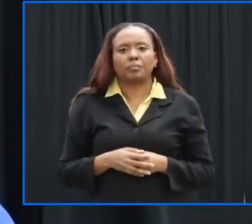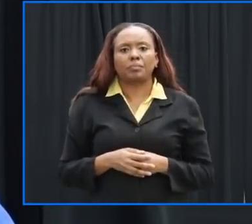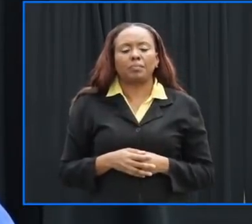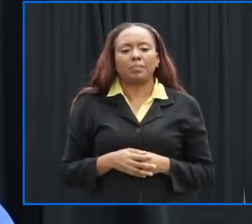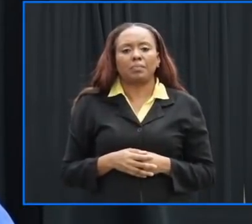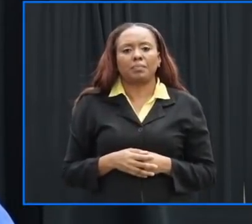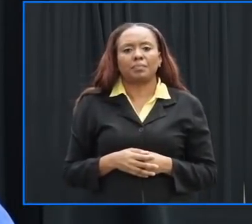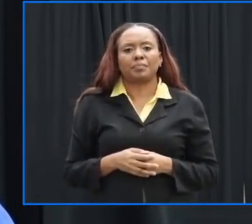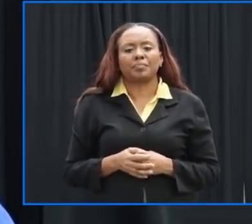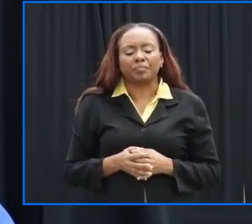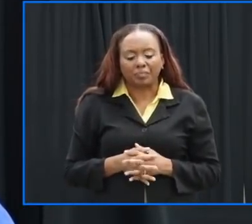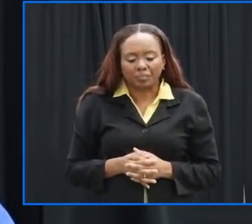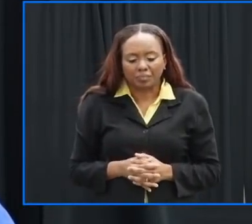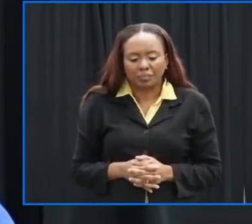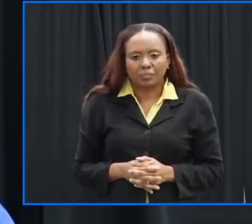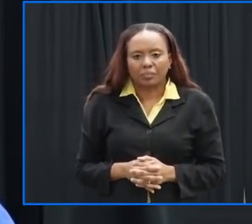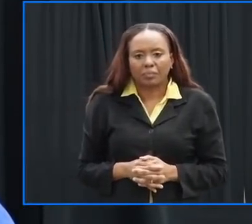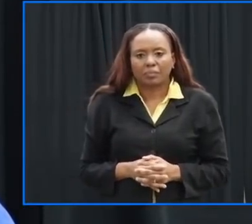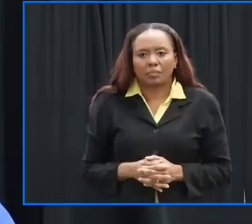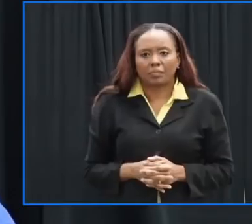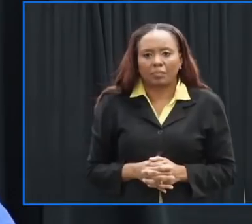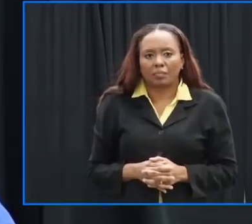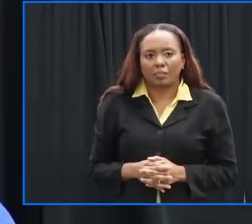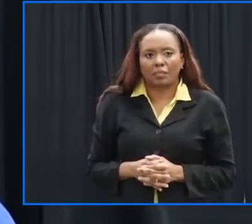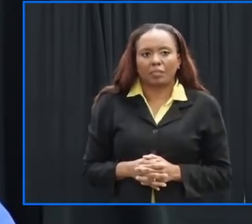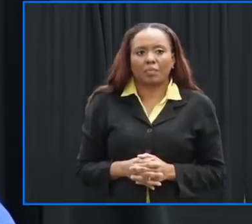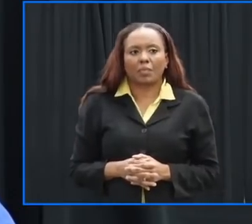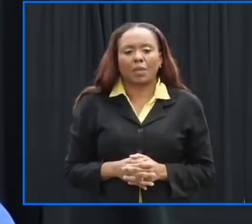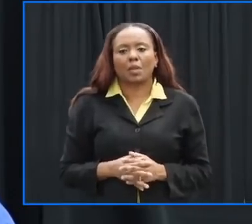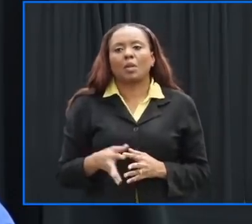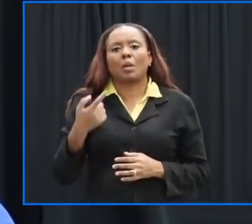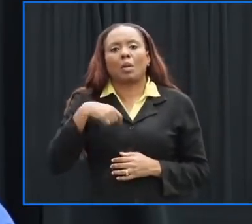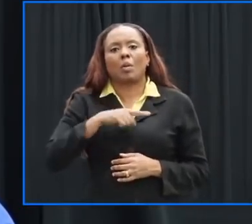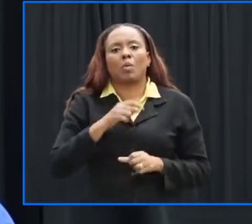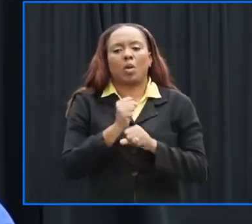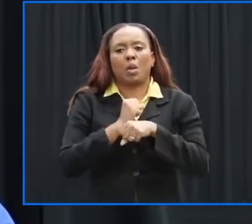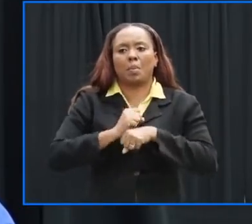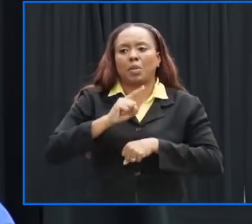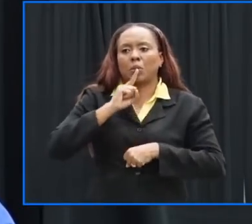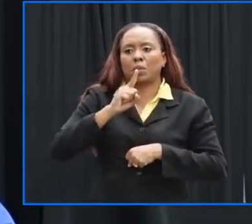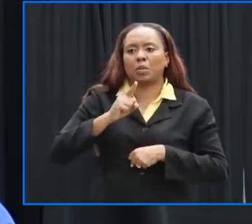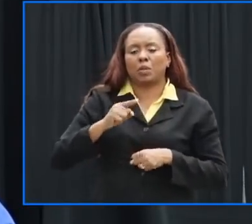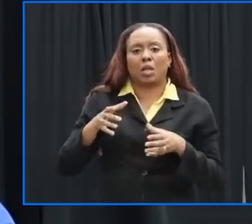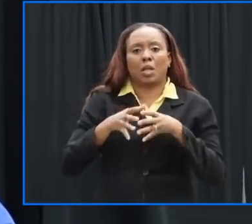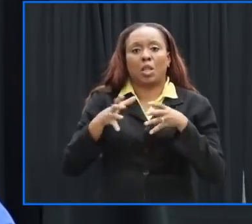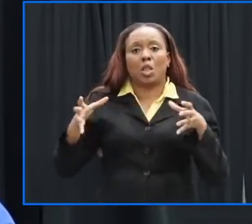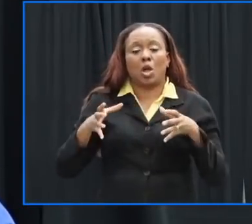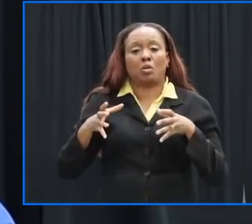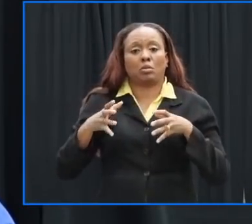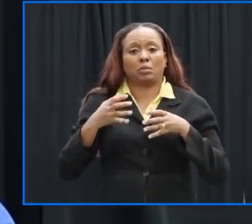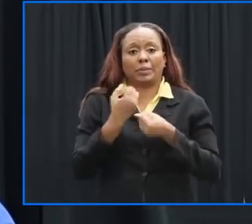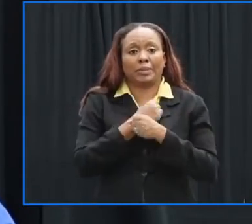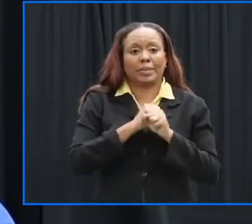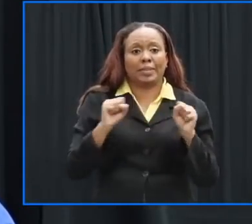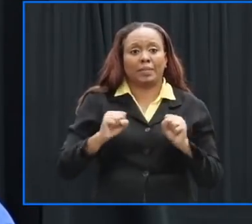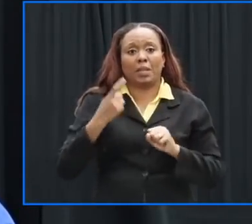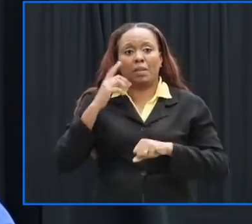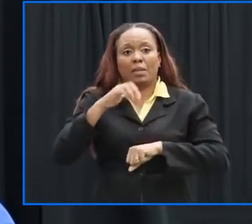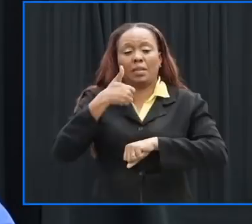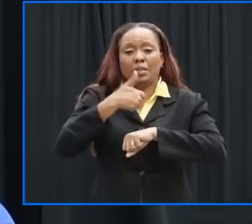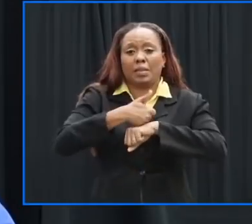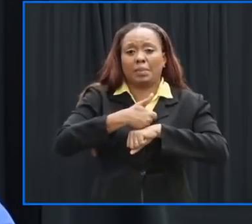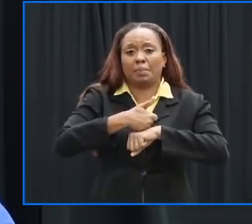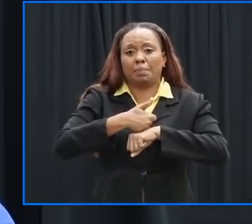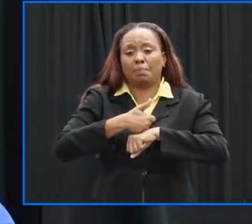have ensured that the outfall has been further secured a number of stainless steel straps would have been put in